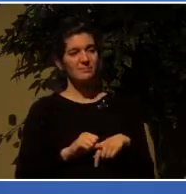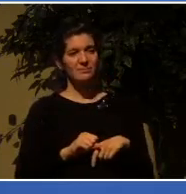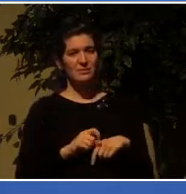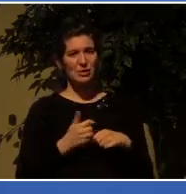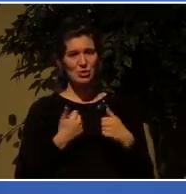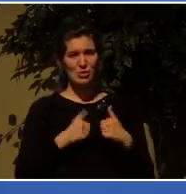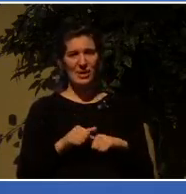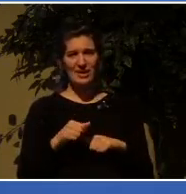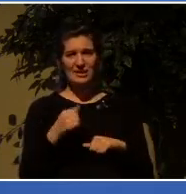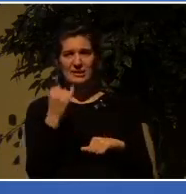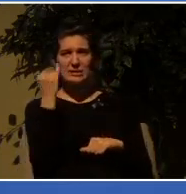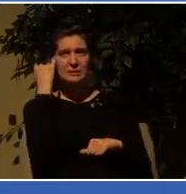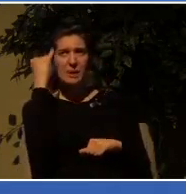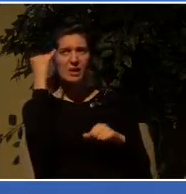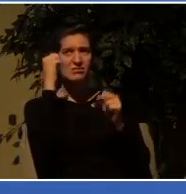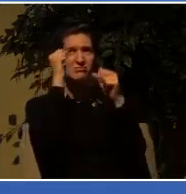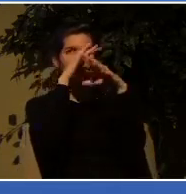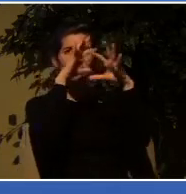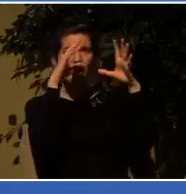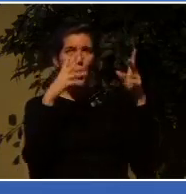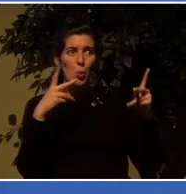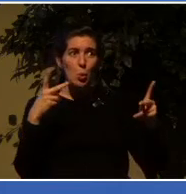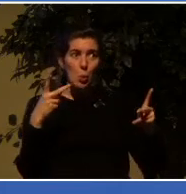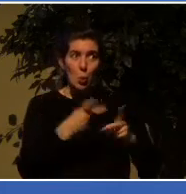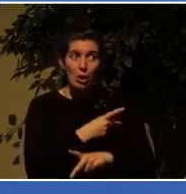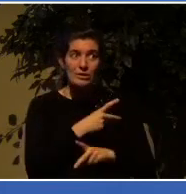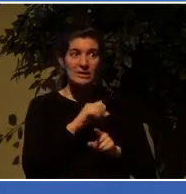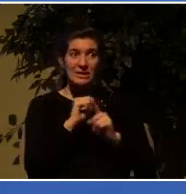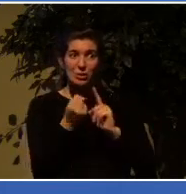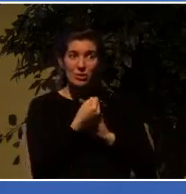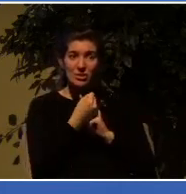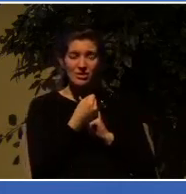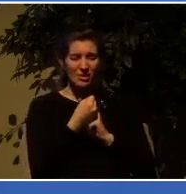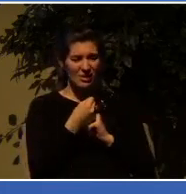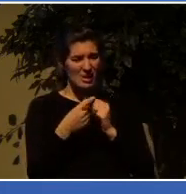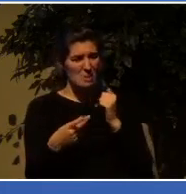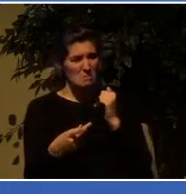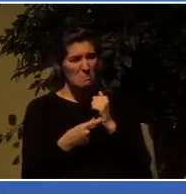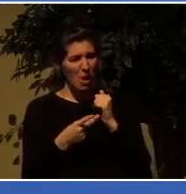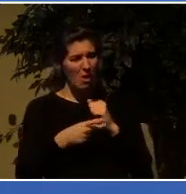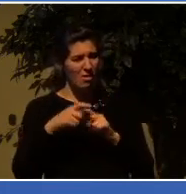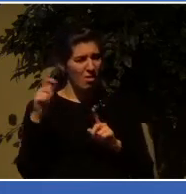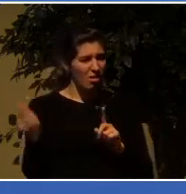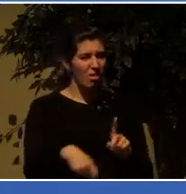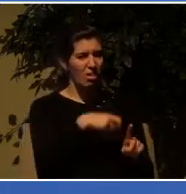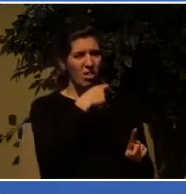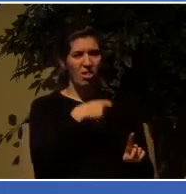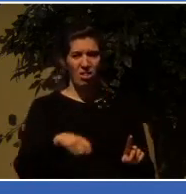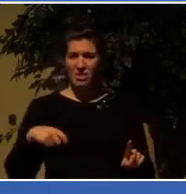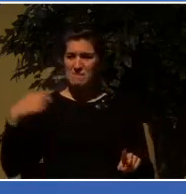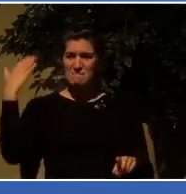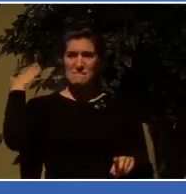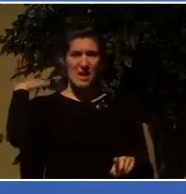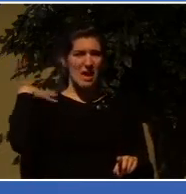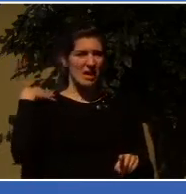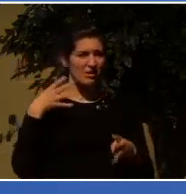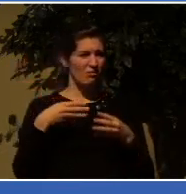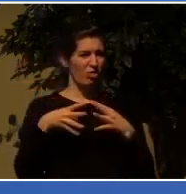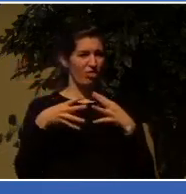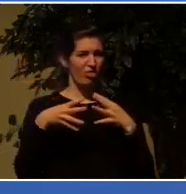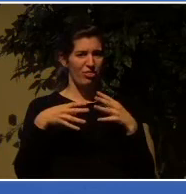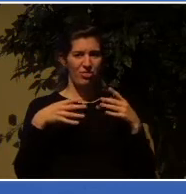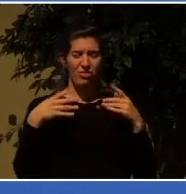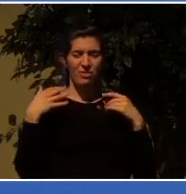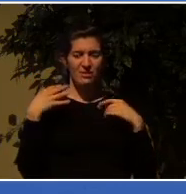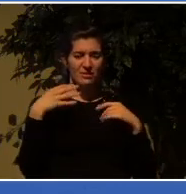than having your back laid open, having been beat by rods, your